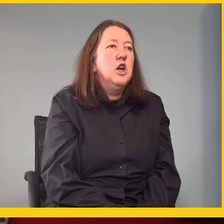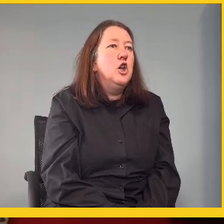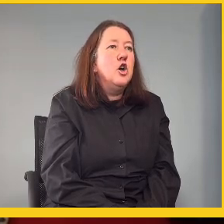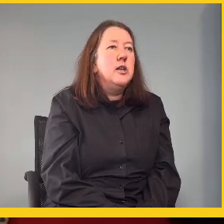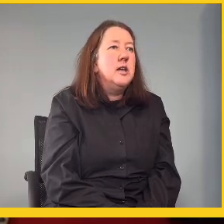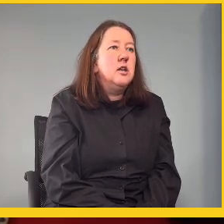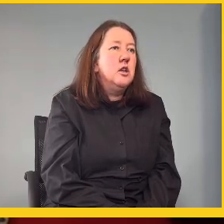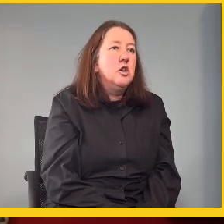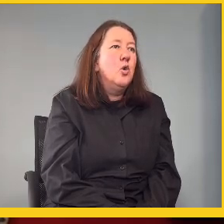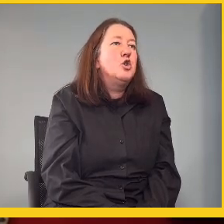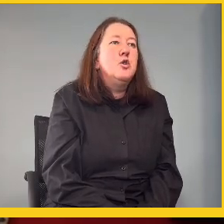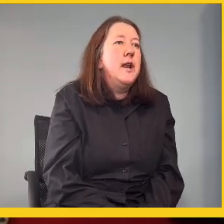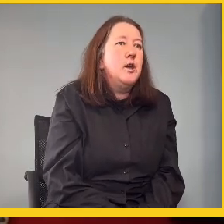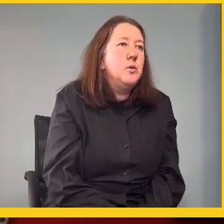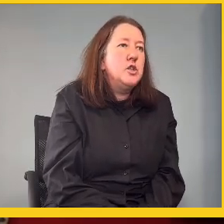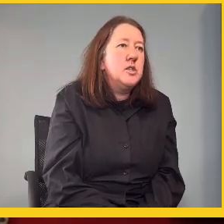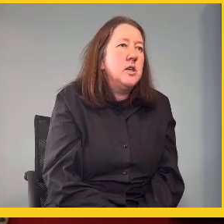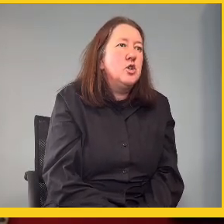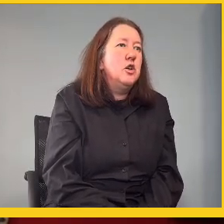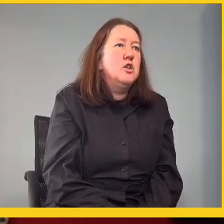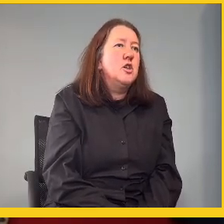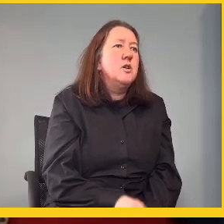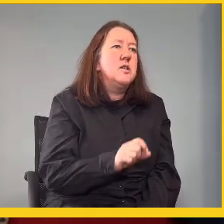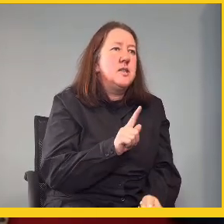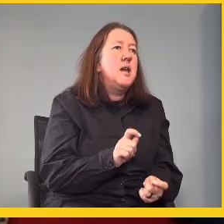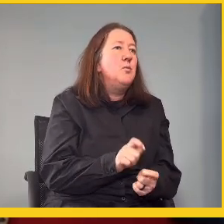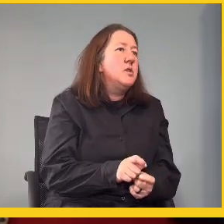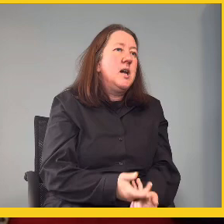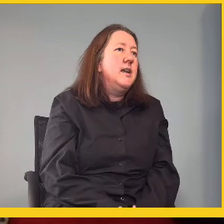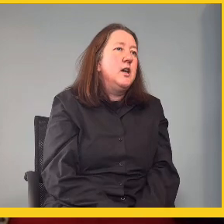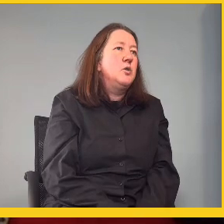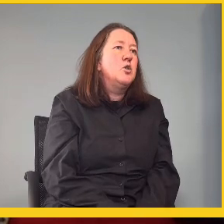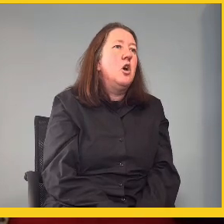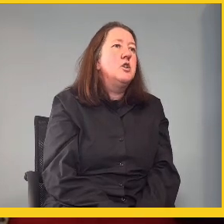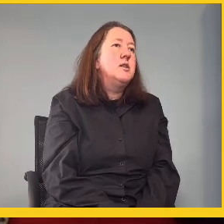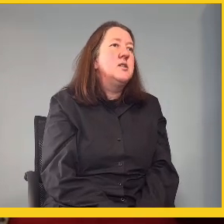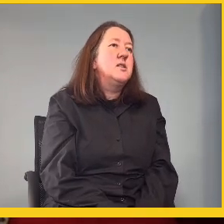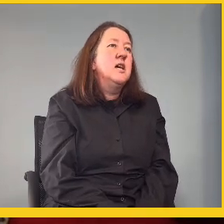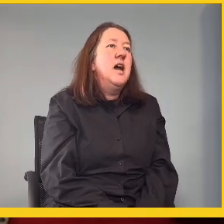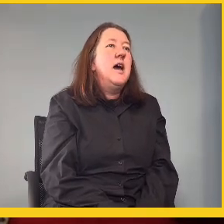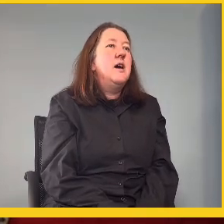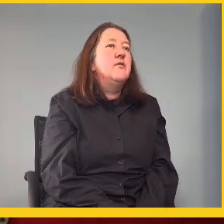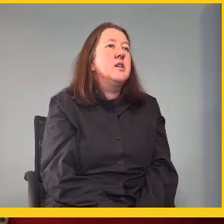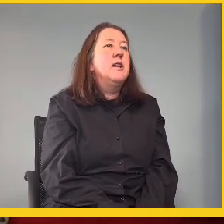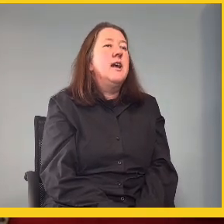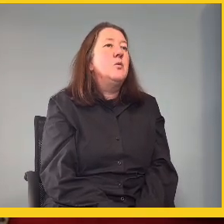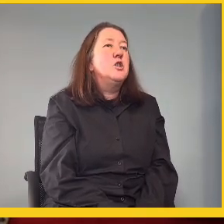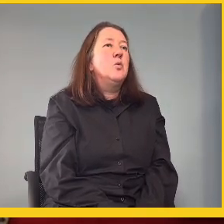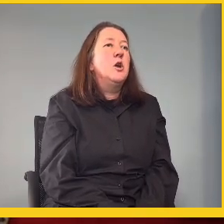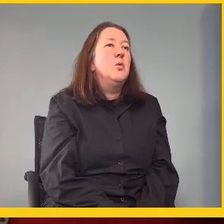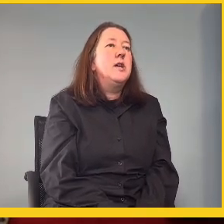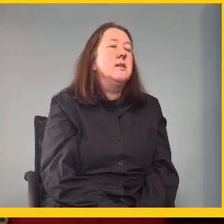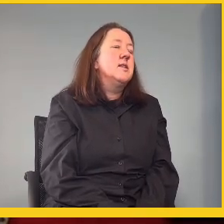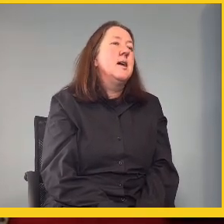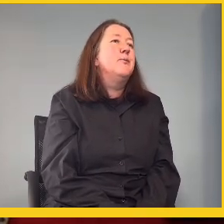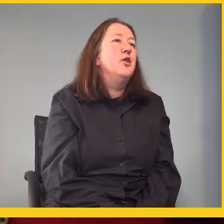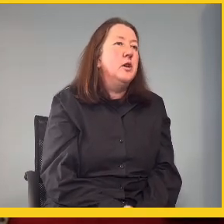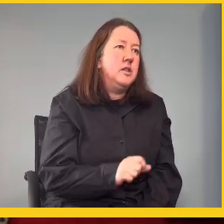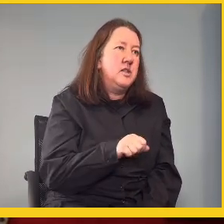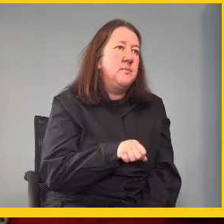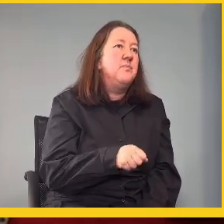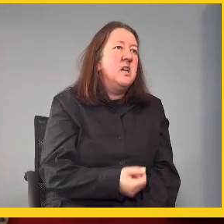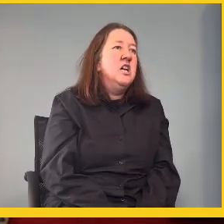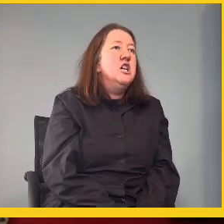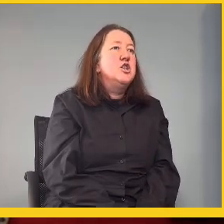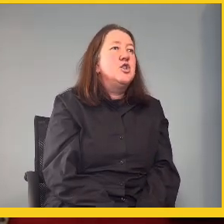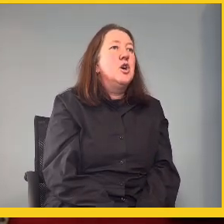matric, learning your two languages they have. So it's the same with sign language, you can't just have sign language in one week and say I'm